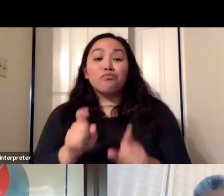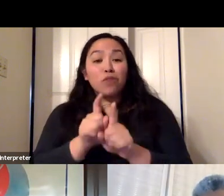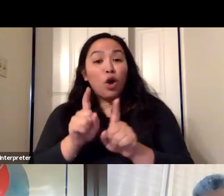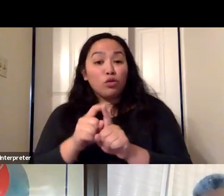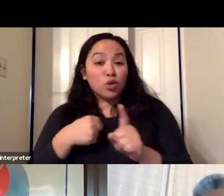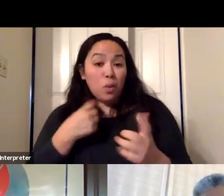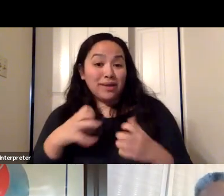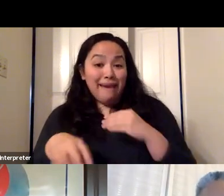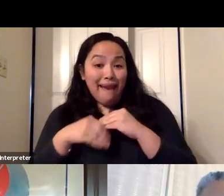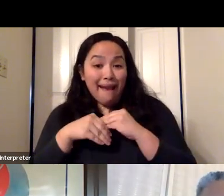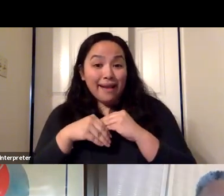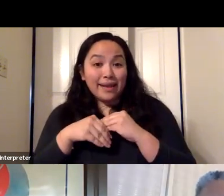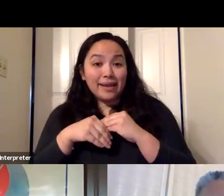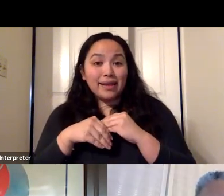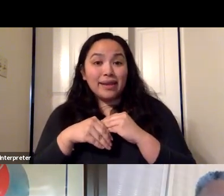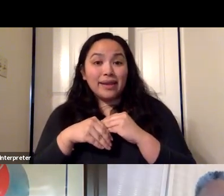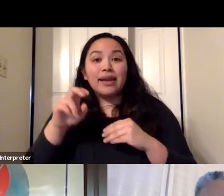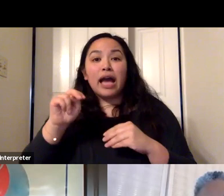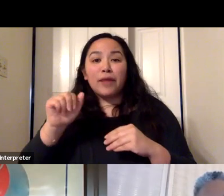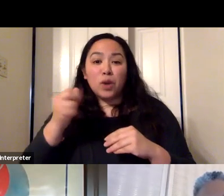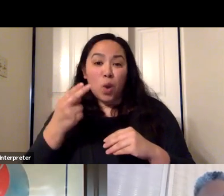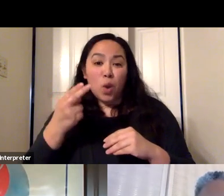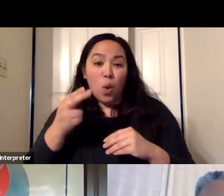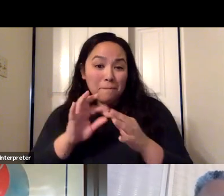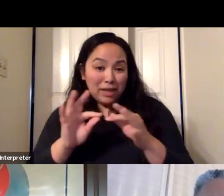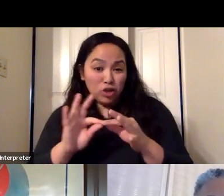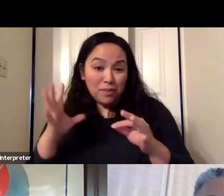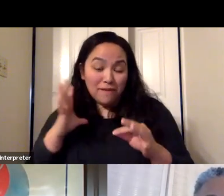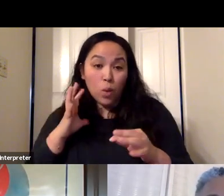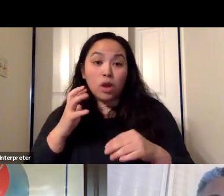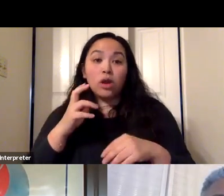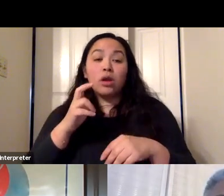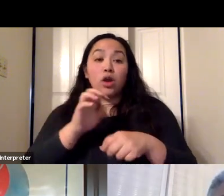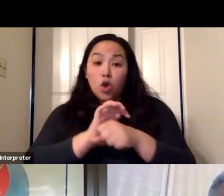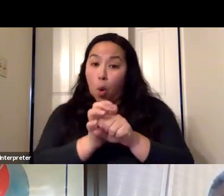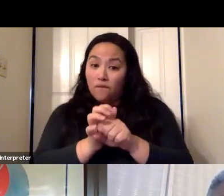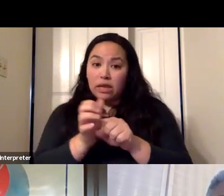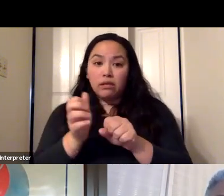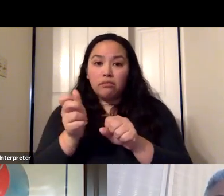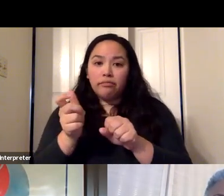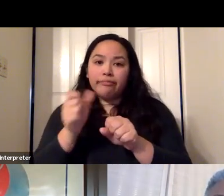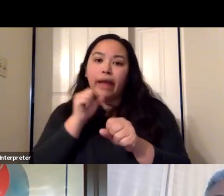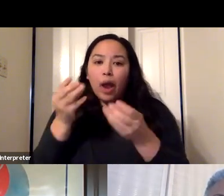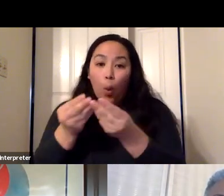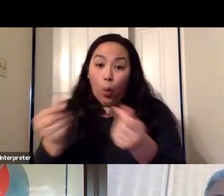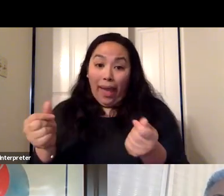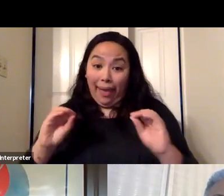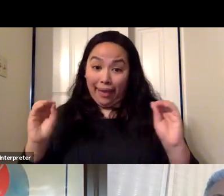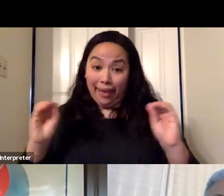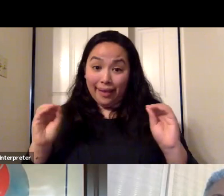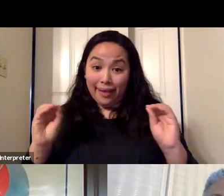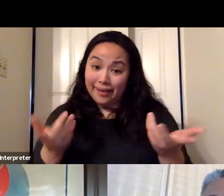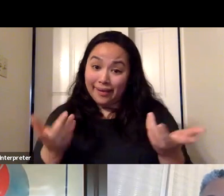and I think, you know, Noha touched on this before as well. You know, COVID is probably not going away anytime soon. And